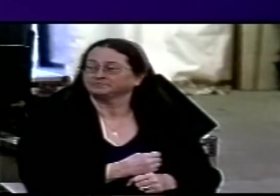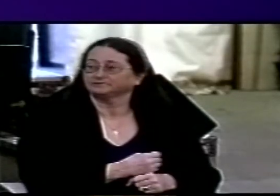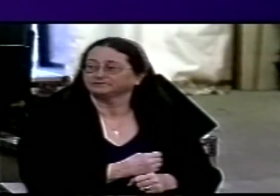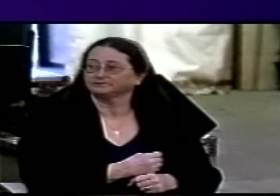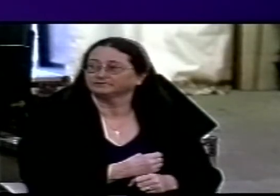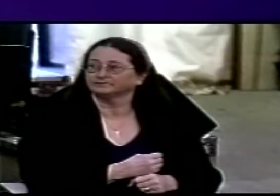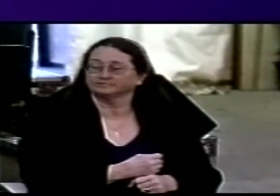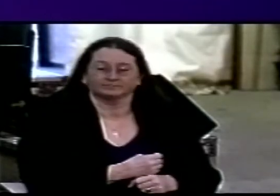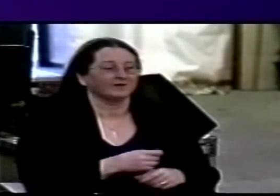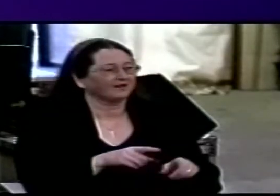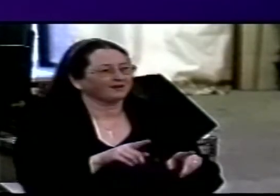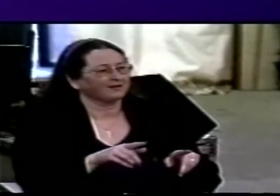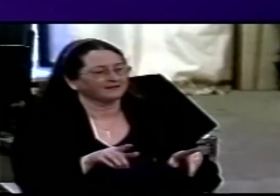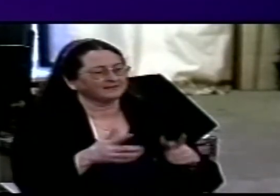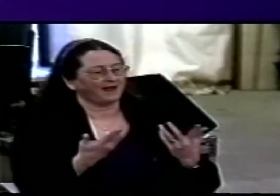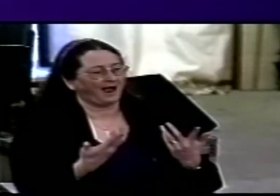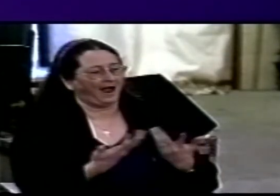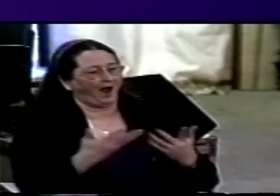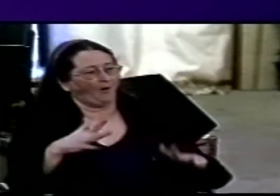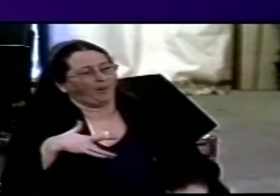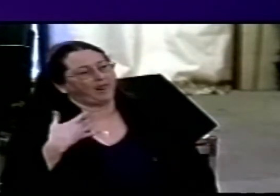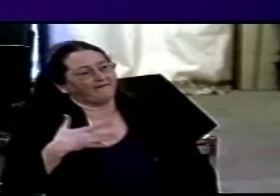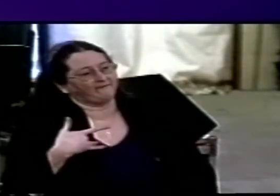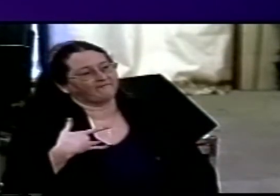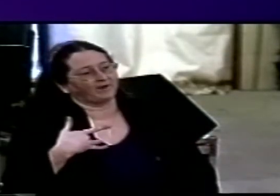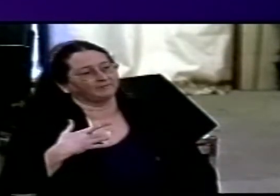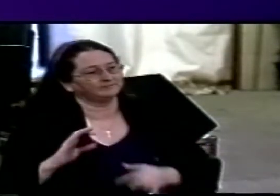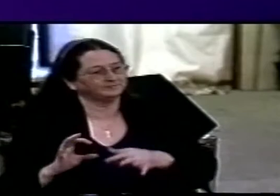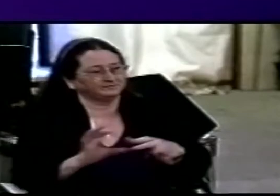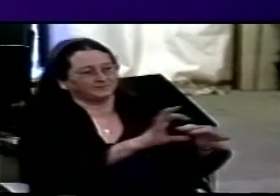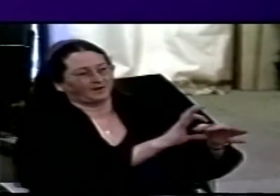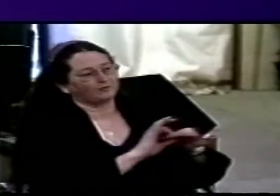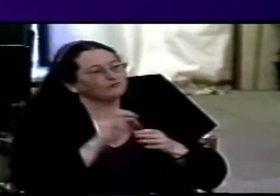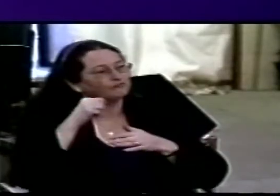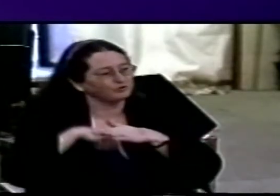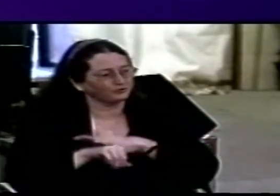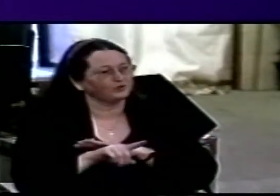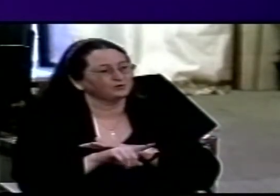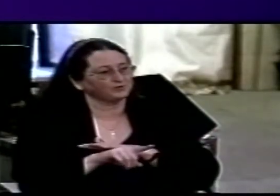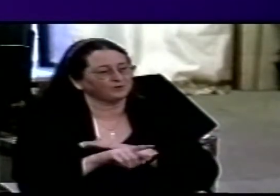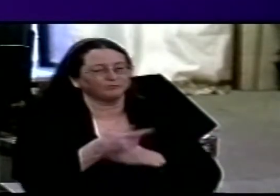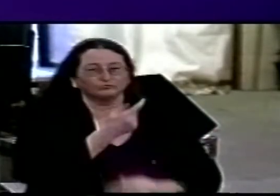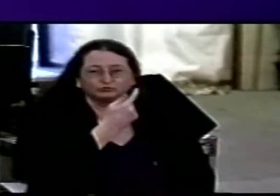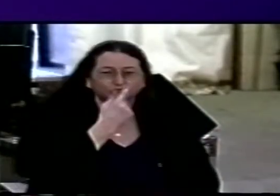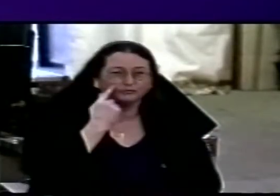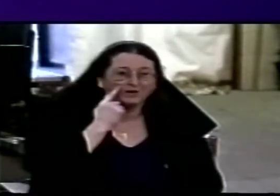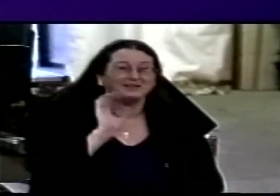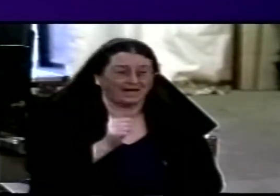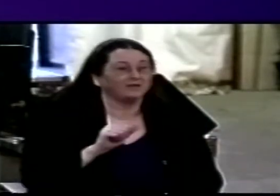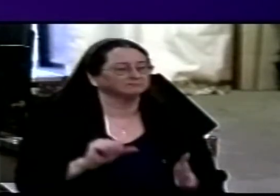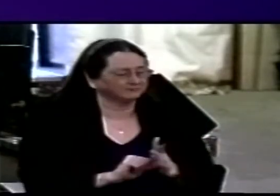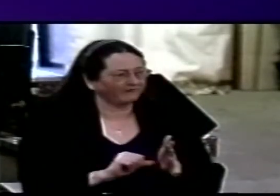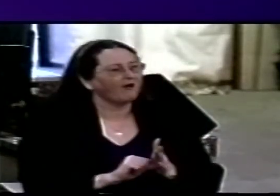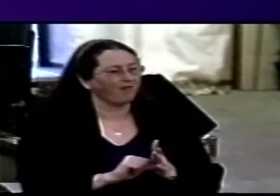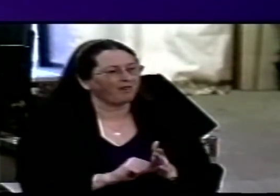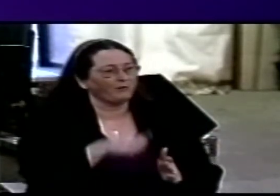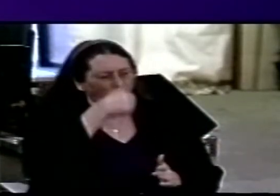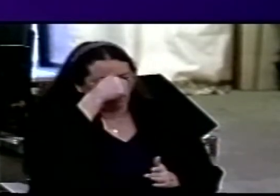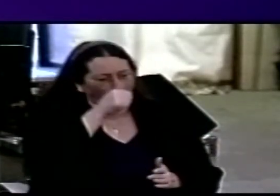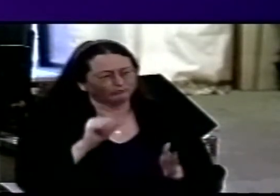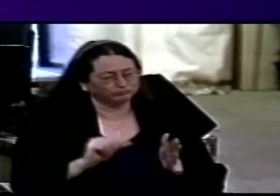as we live out our lives together in Jesus yes yes it will be tough it is already hard